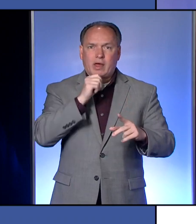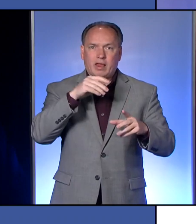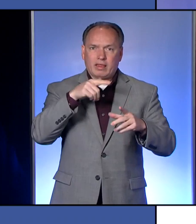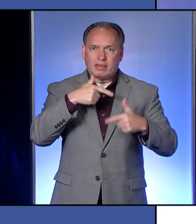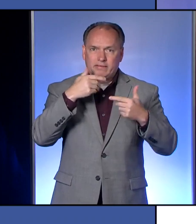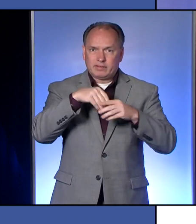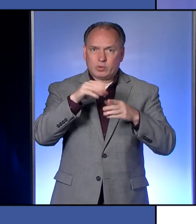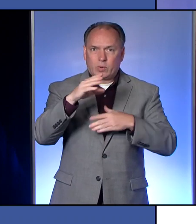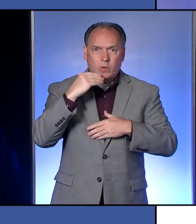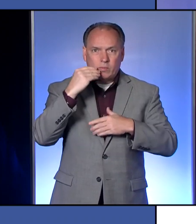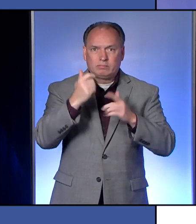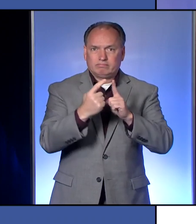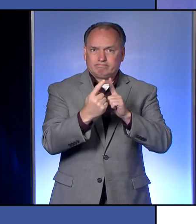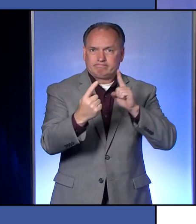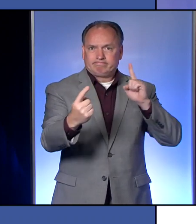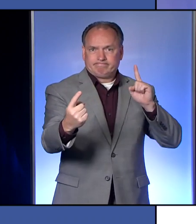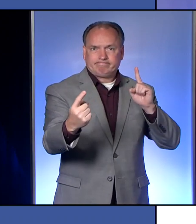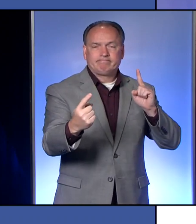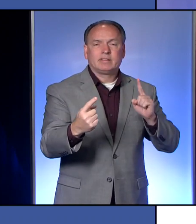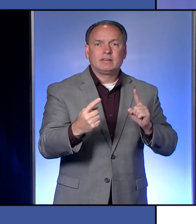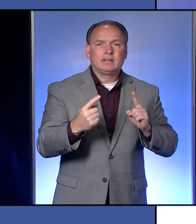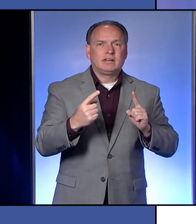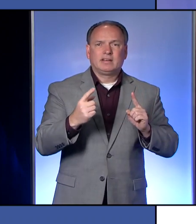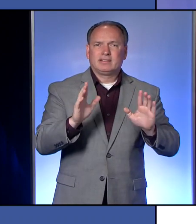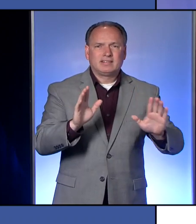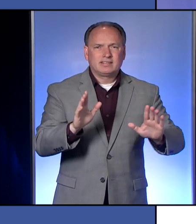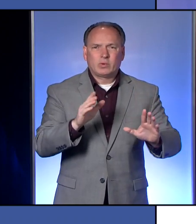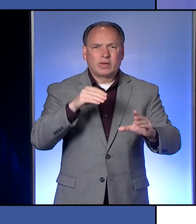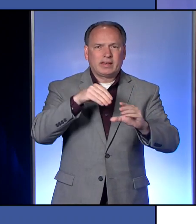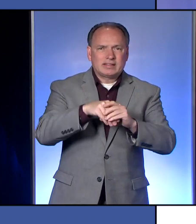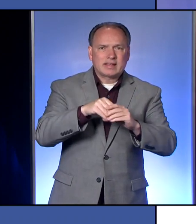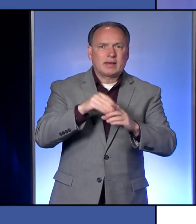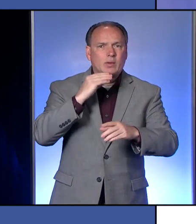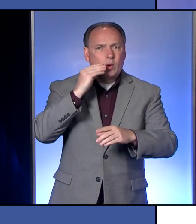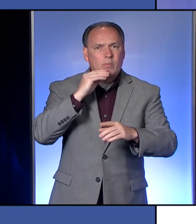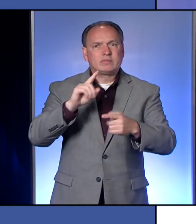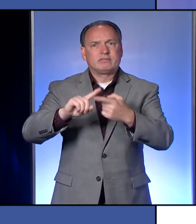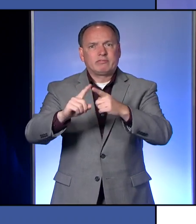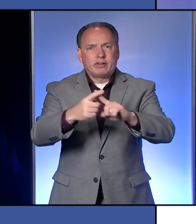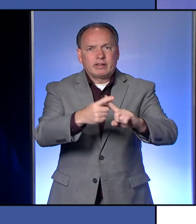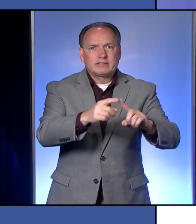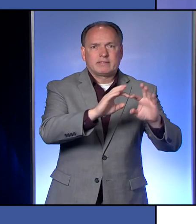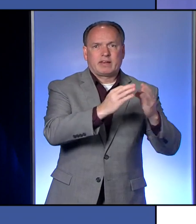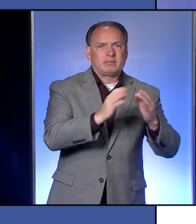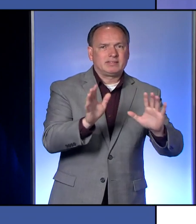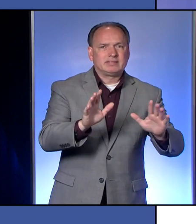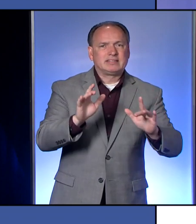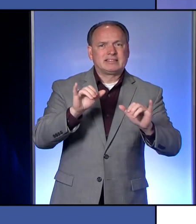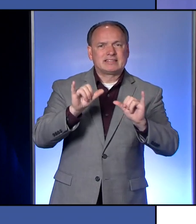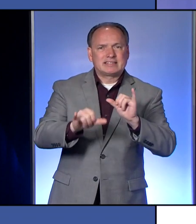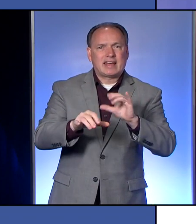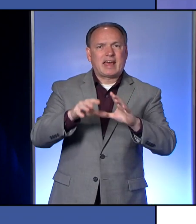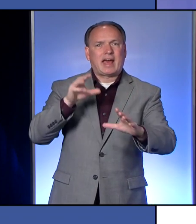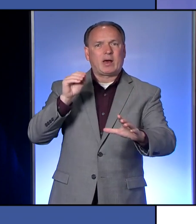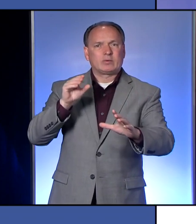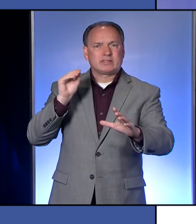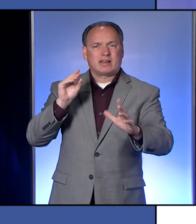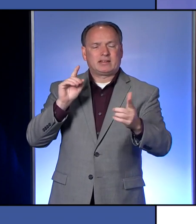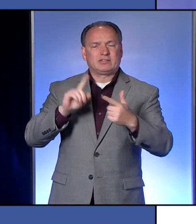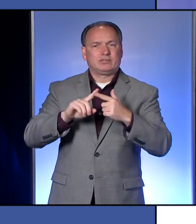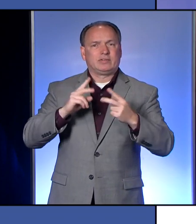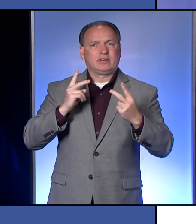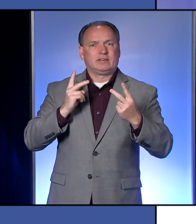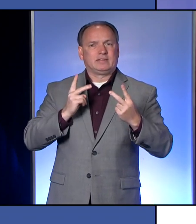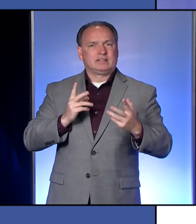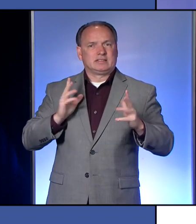Avoid going inside the homes of family and friends. Stay outside to visit. Avoid any gatherings that are